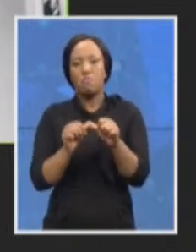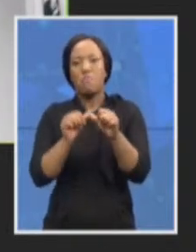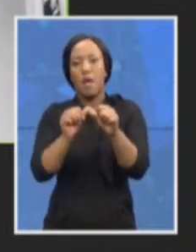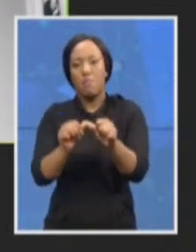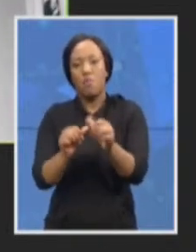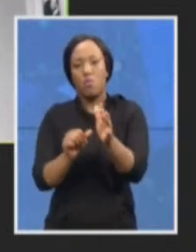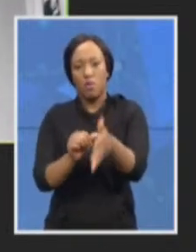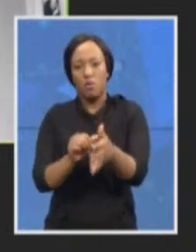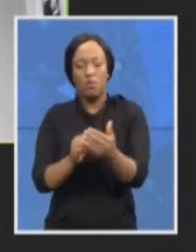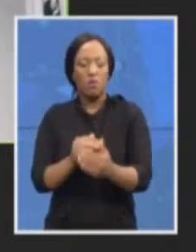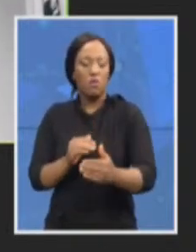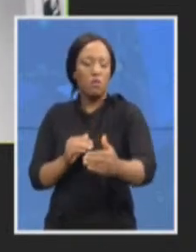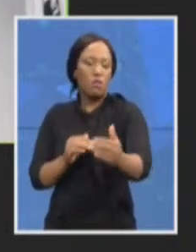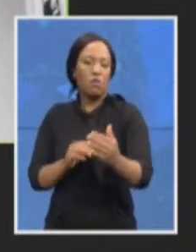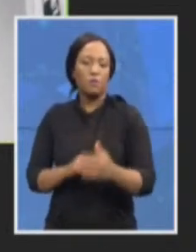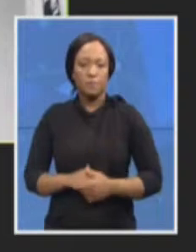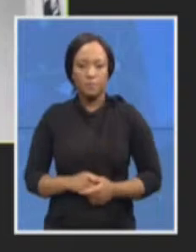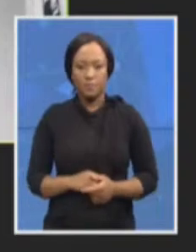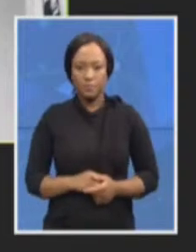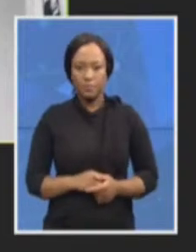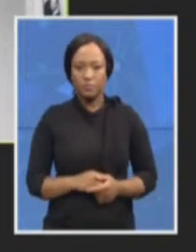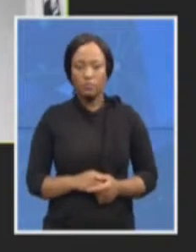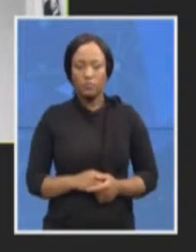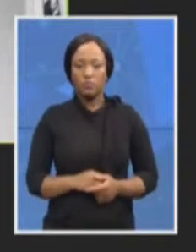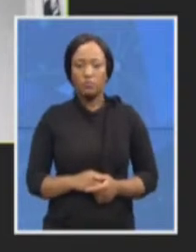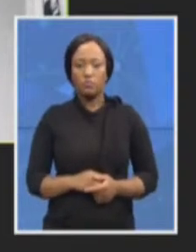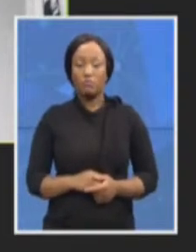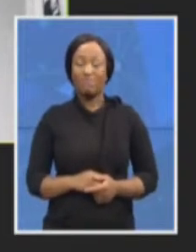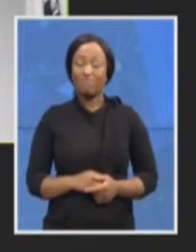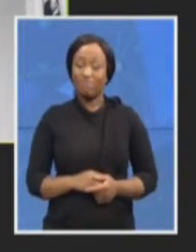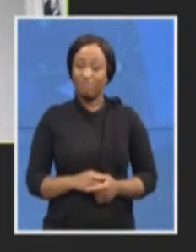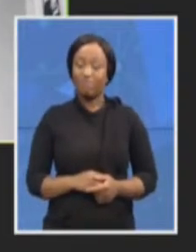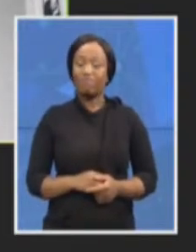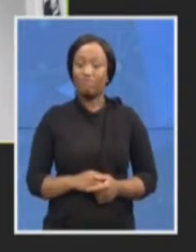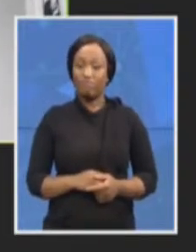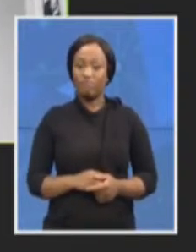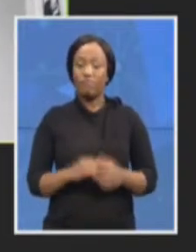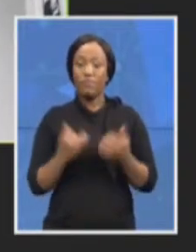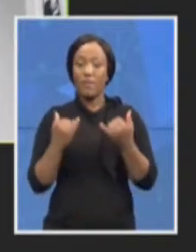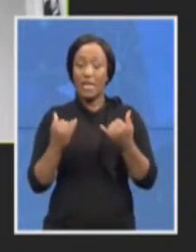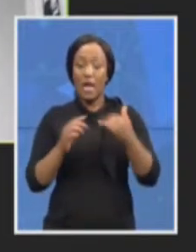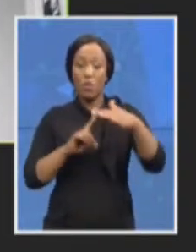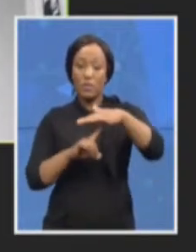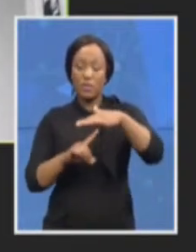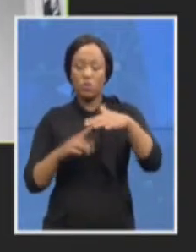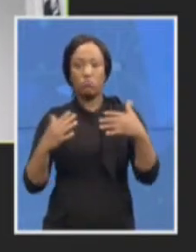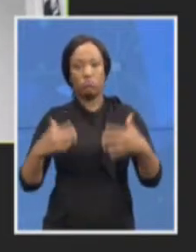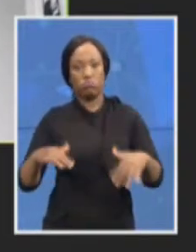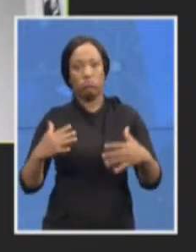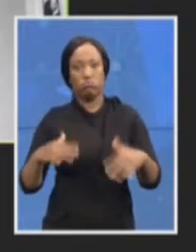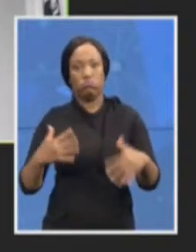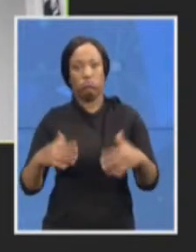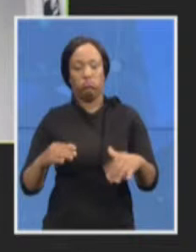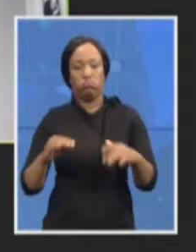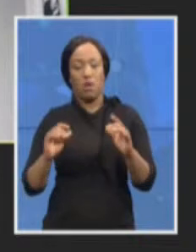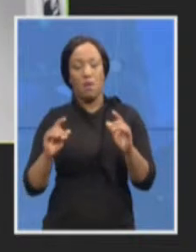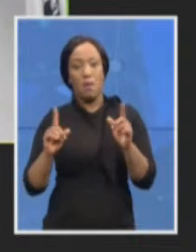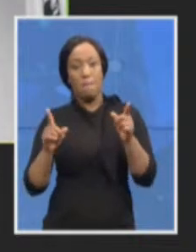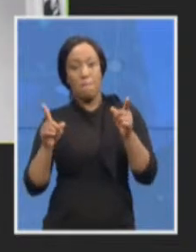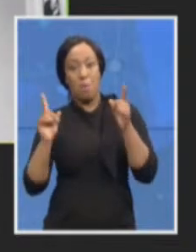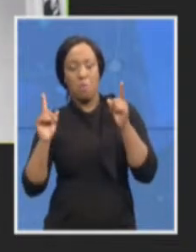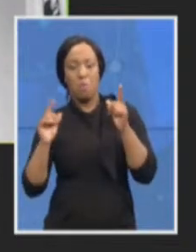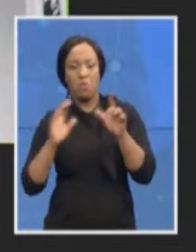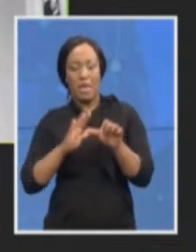The stakes are high and we cannot afford to fail. We are ready with dedicated and committed staff in the